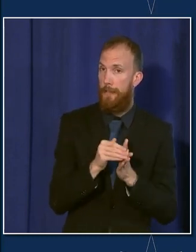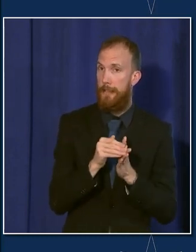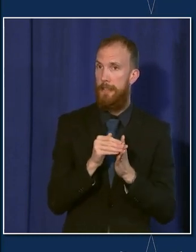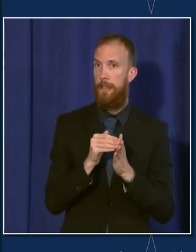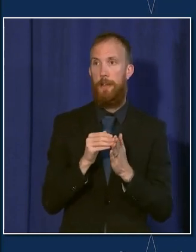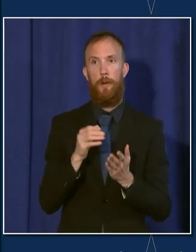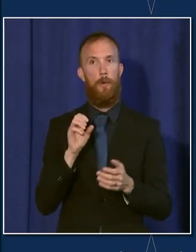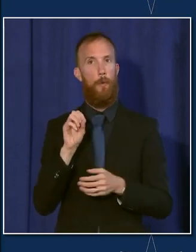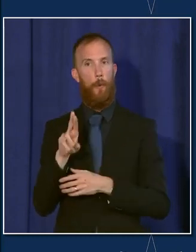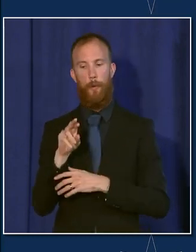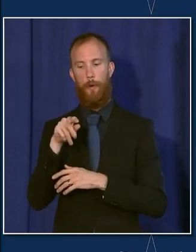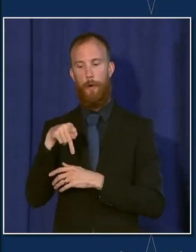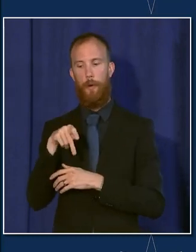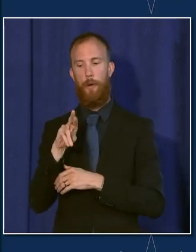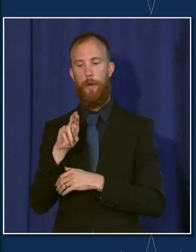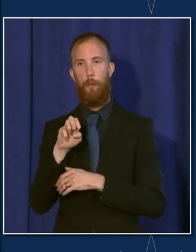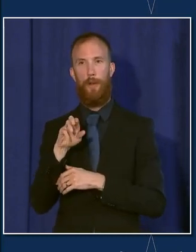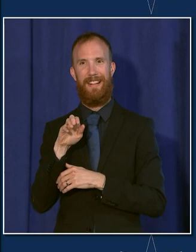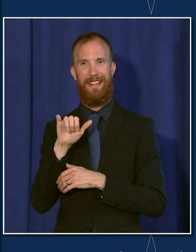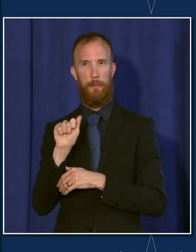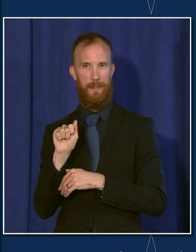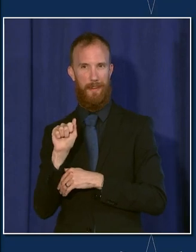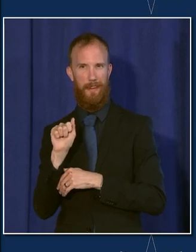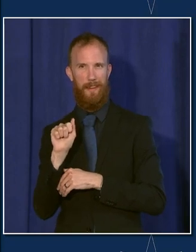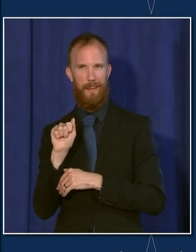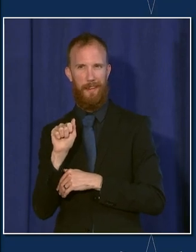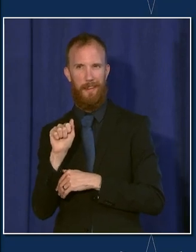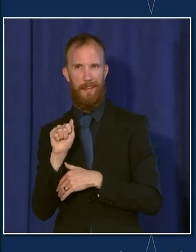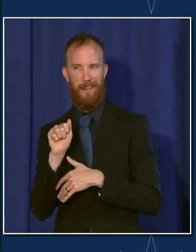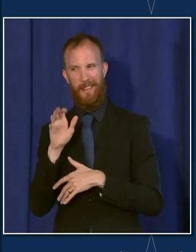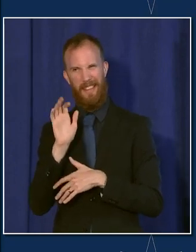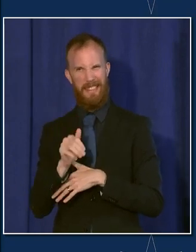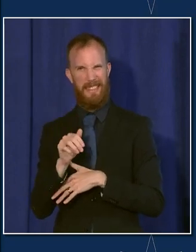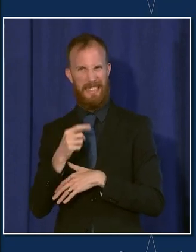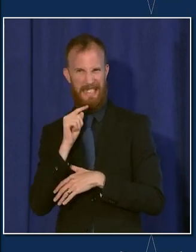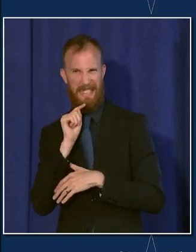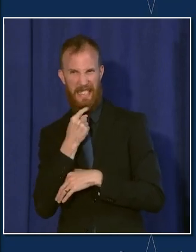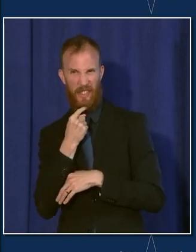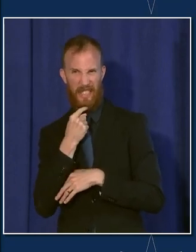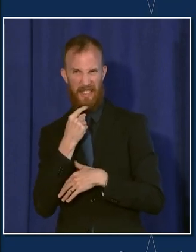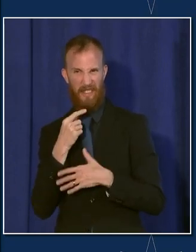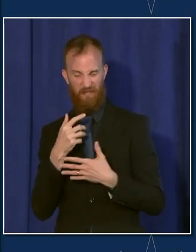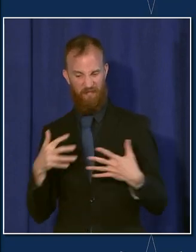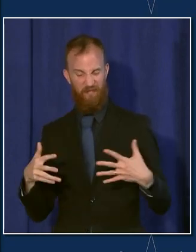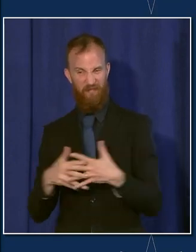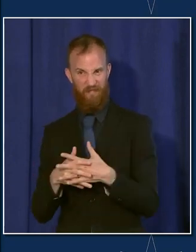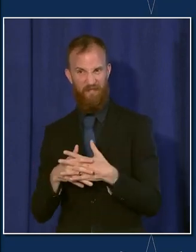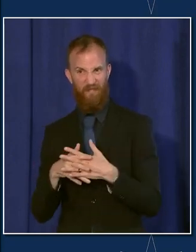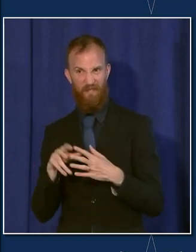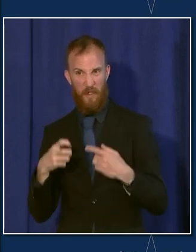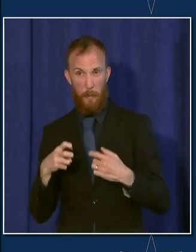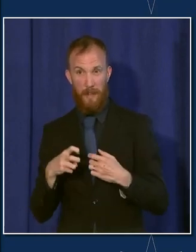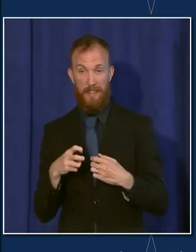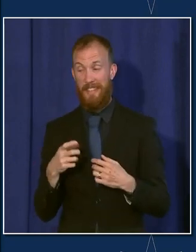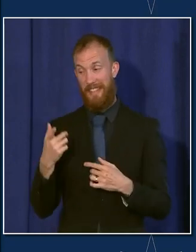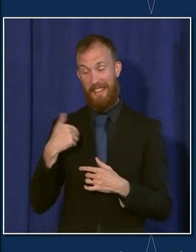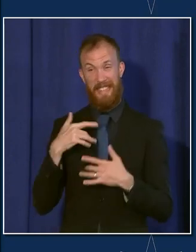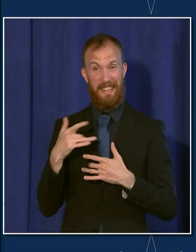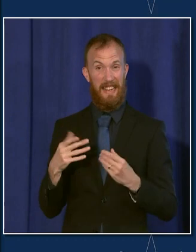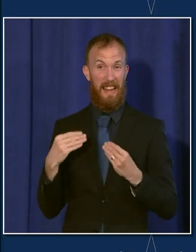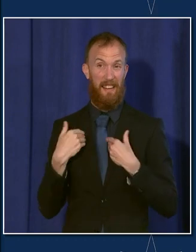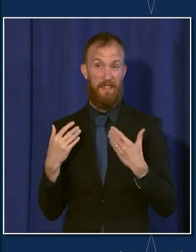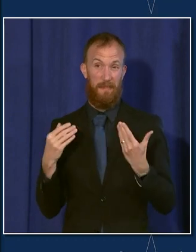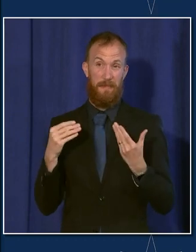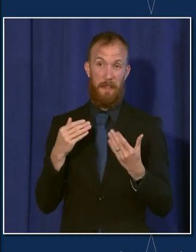preeclampsia, which is a serious pregnancy complication, more likely to have their babies born preterm or stillborn, and more likely to have